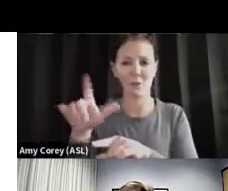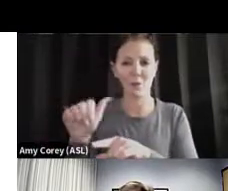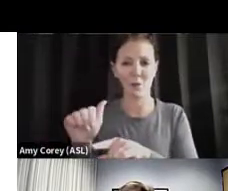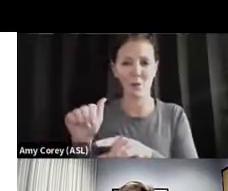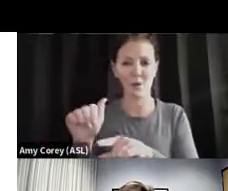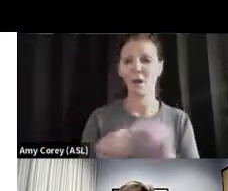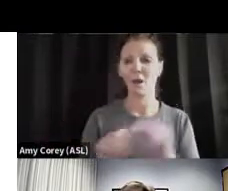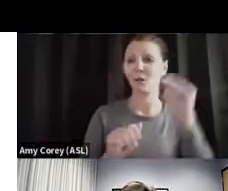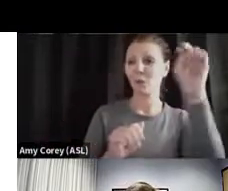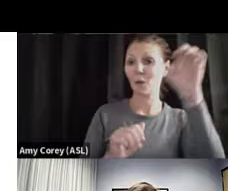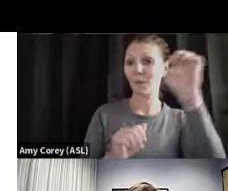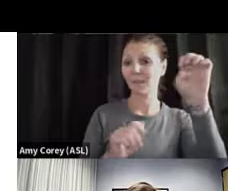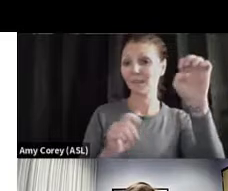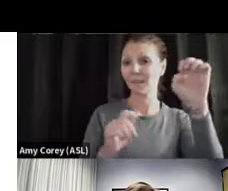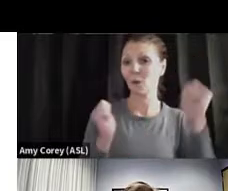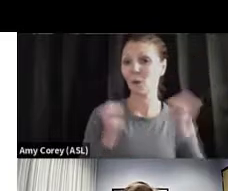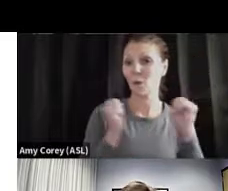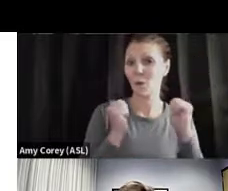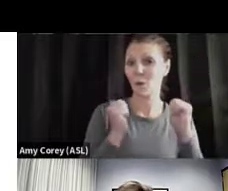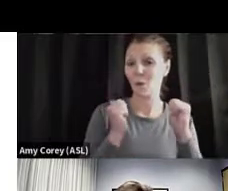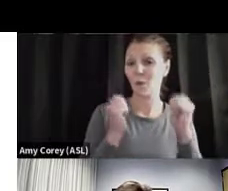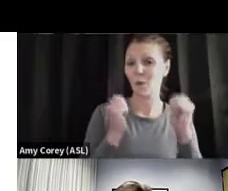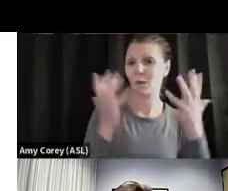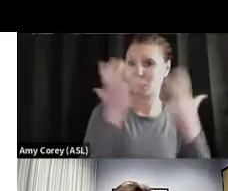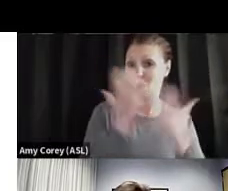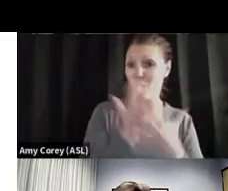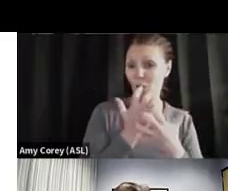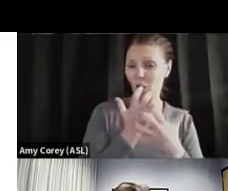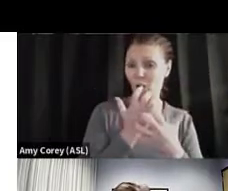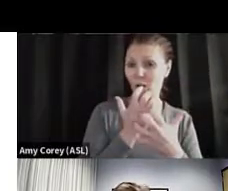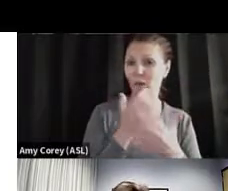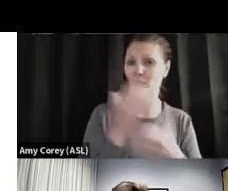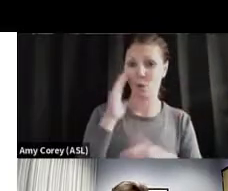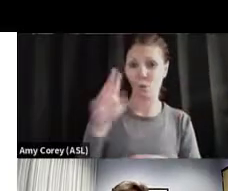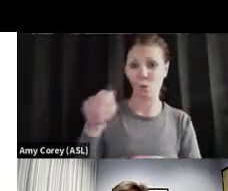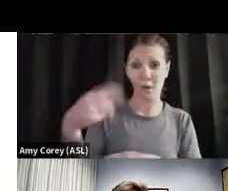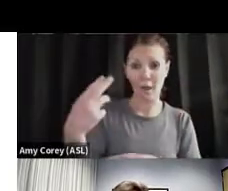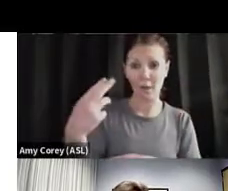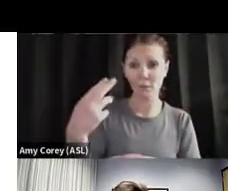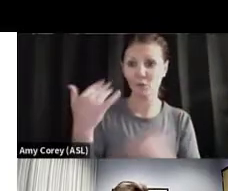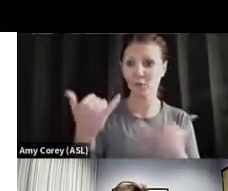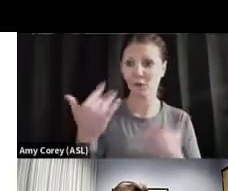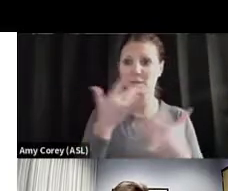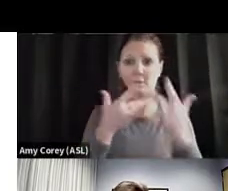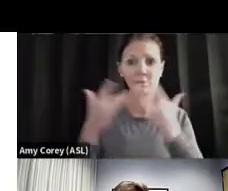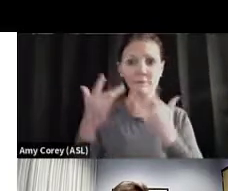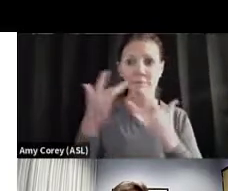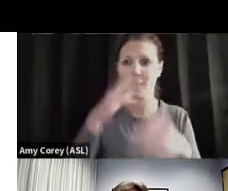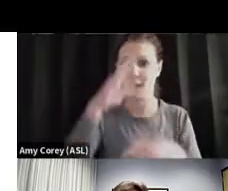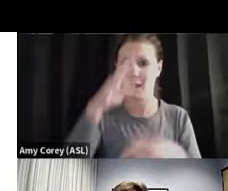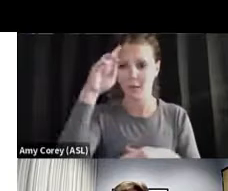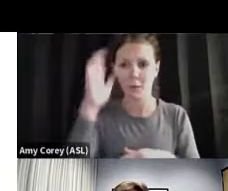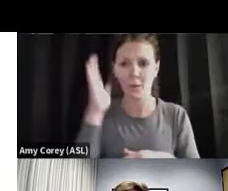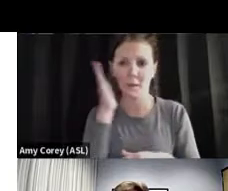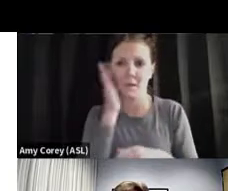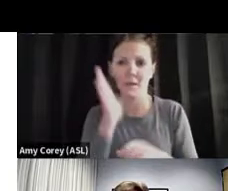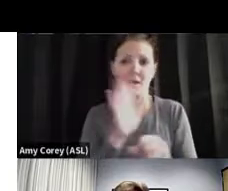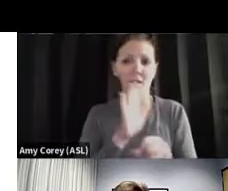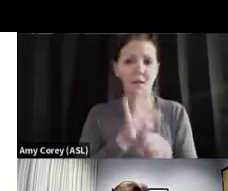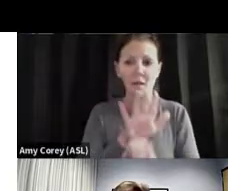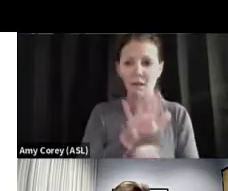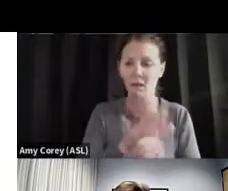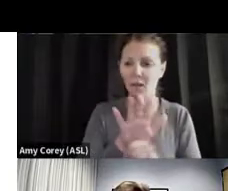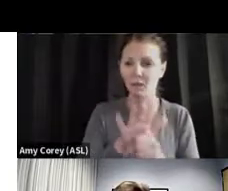right now. You look at New Hampshire, you've heard in the news that they're having some trouble with hospital beds. They're having some issues here in New Hampshire and the